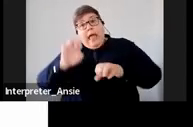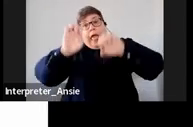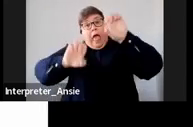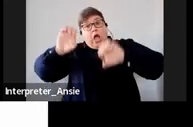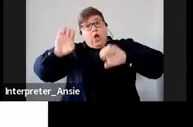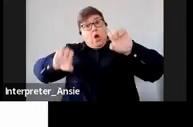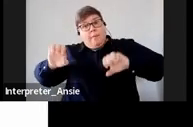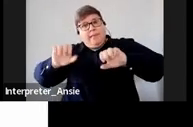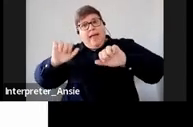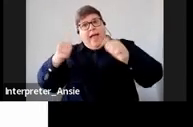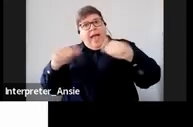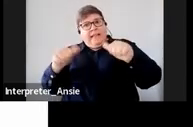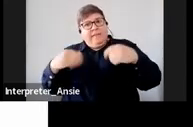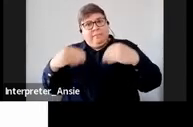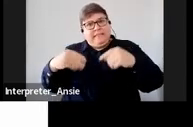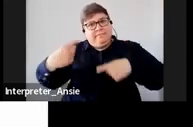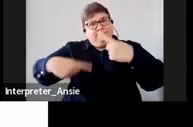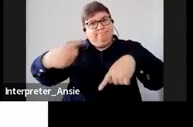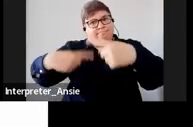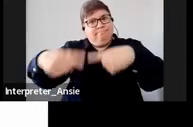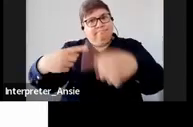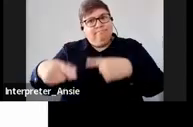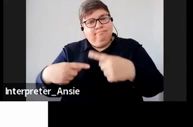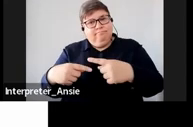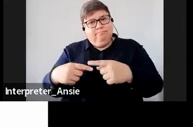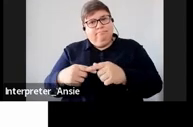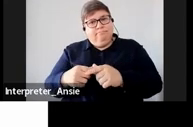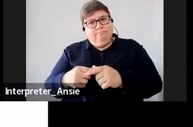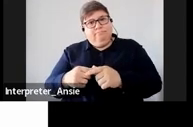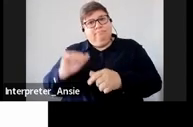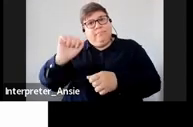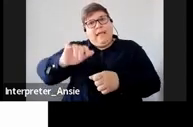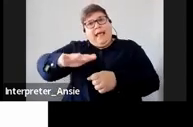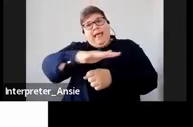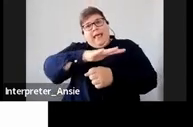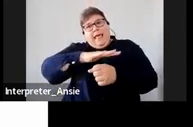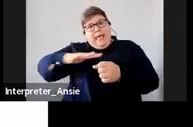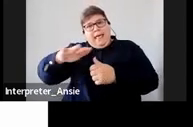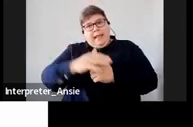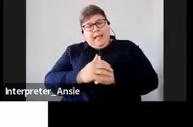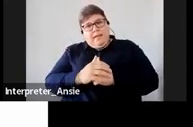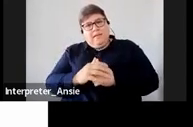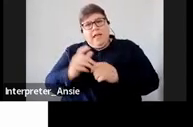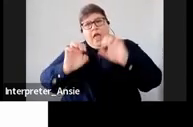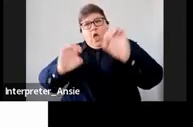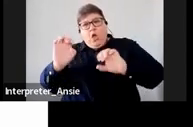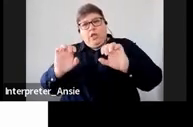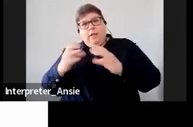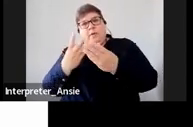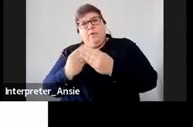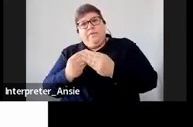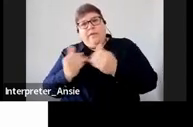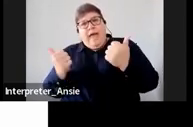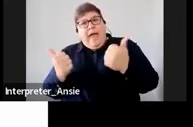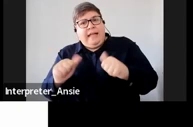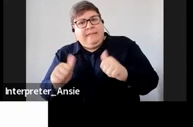that the business actually conducts in that particular area economic activities would go like for instance